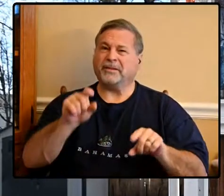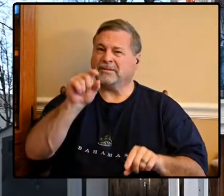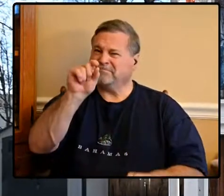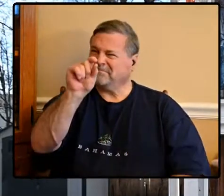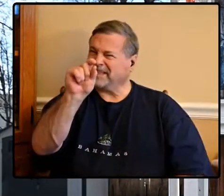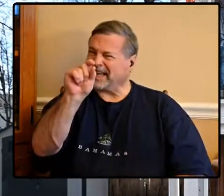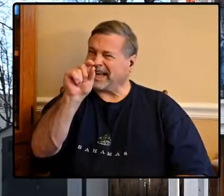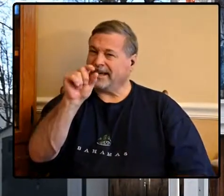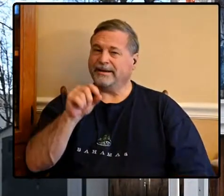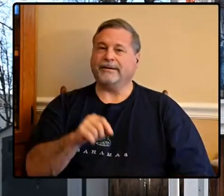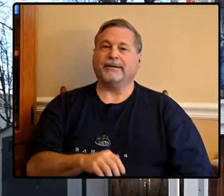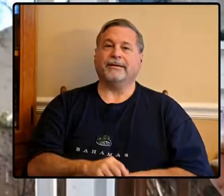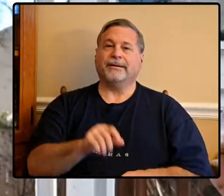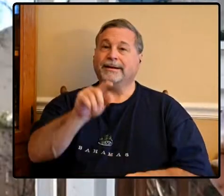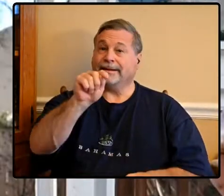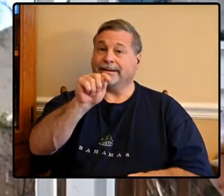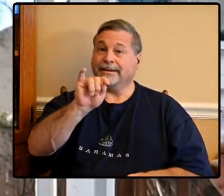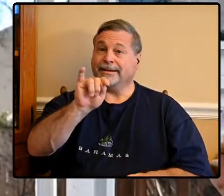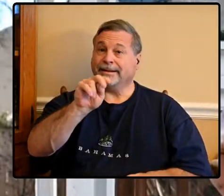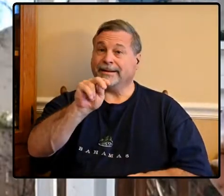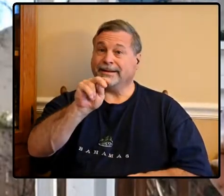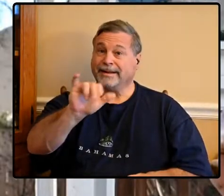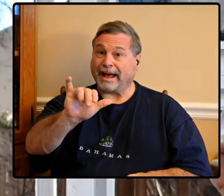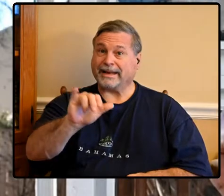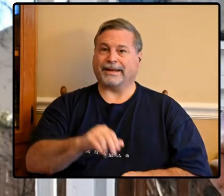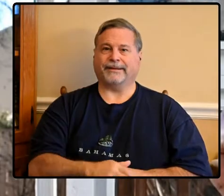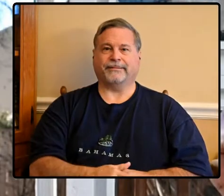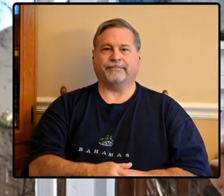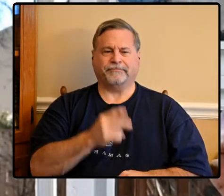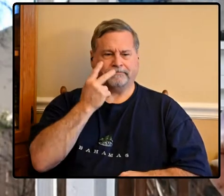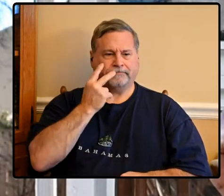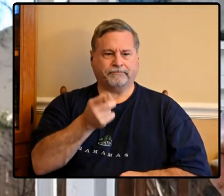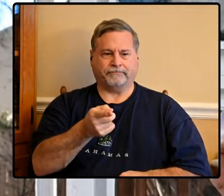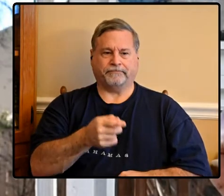yeah tiny that is